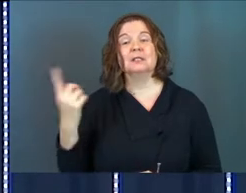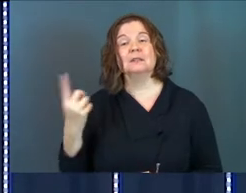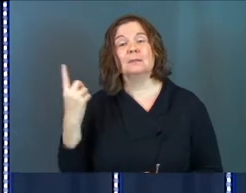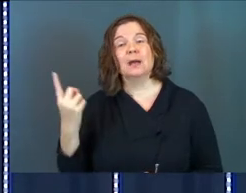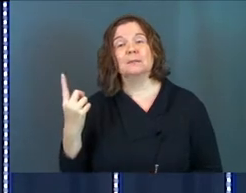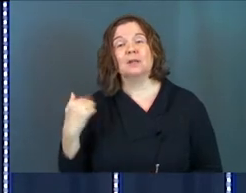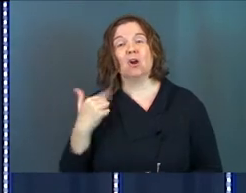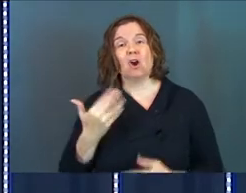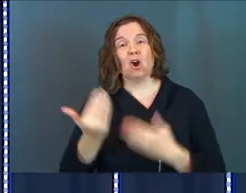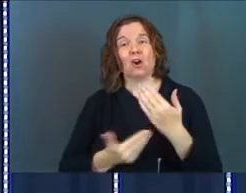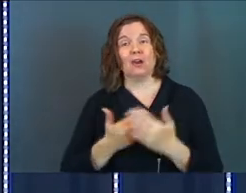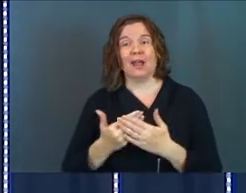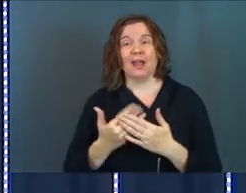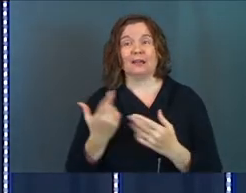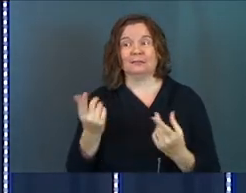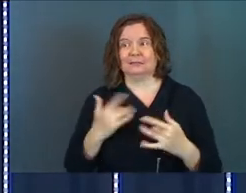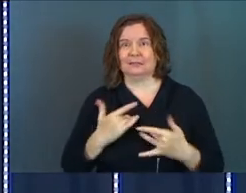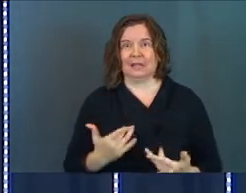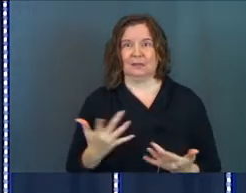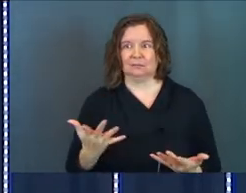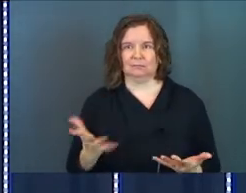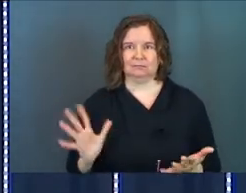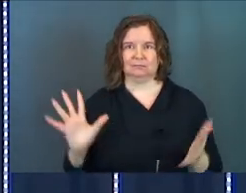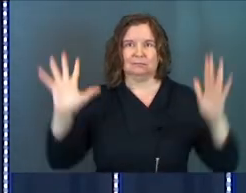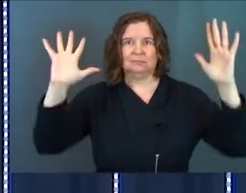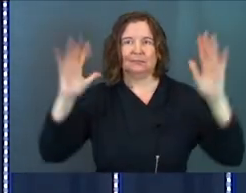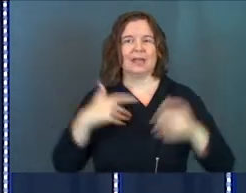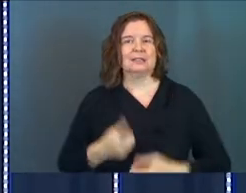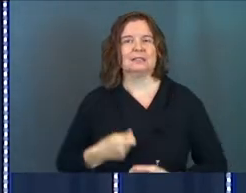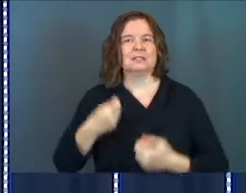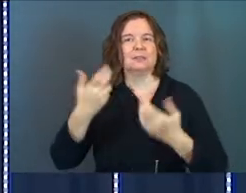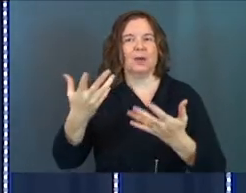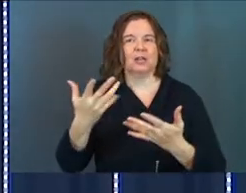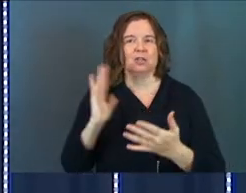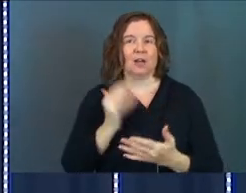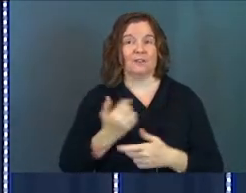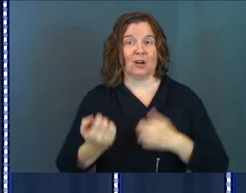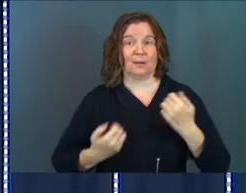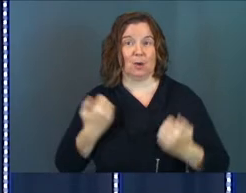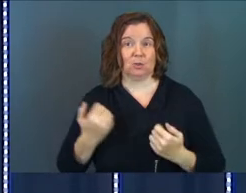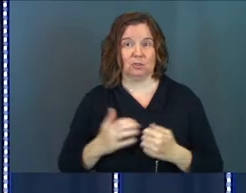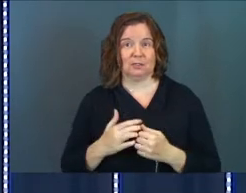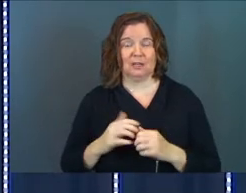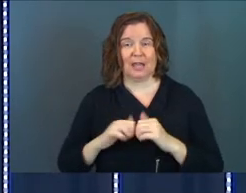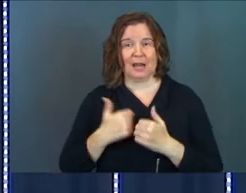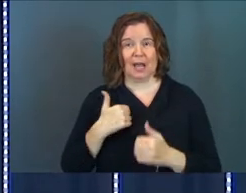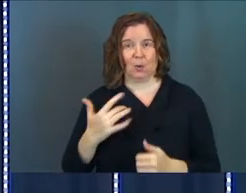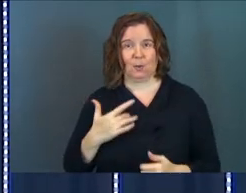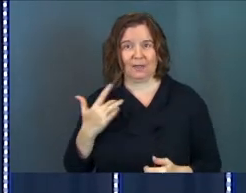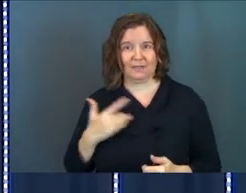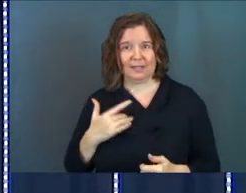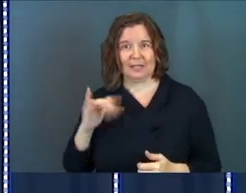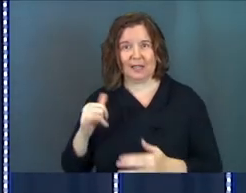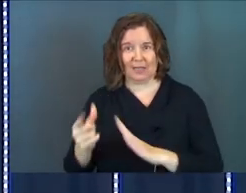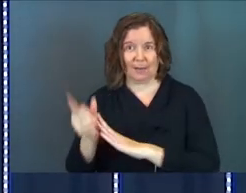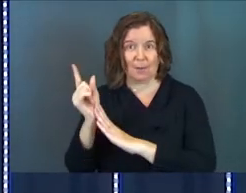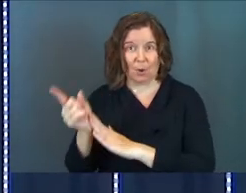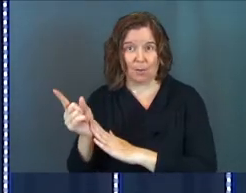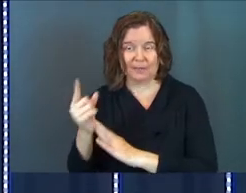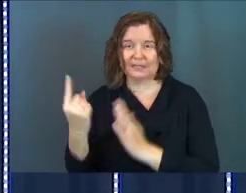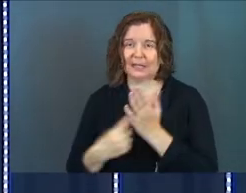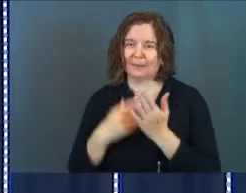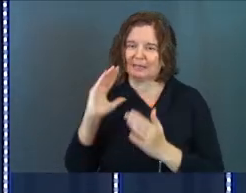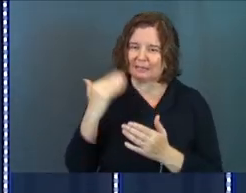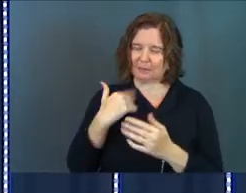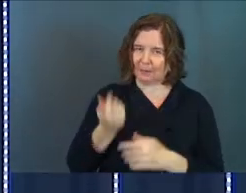Sometimes our hands do stuff as an expression of our emotion and how we feel in that moment. And